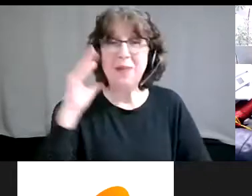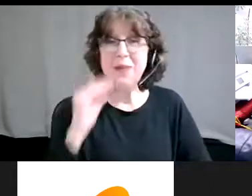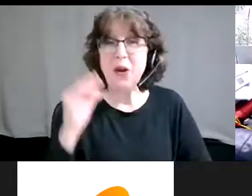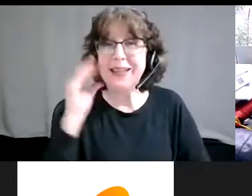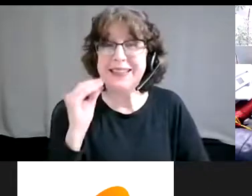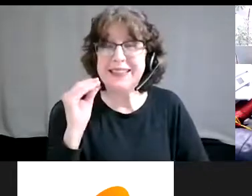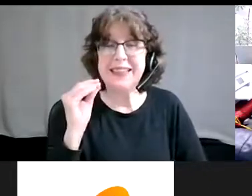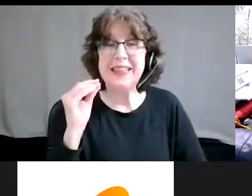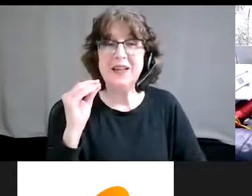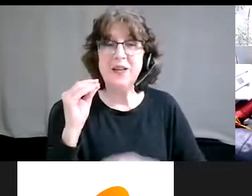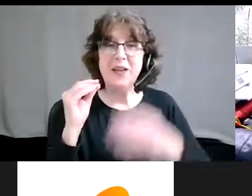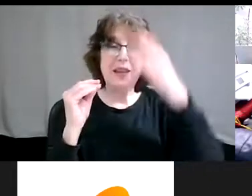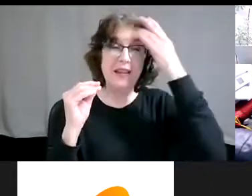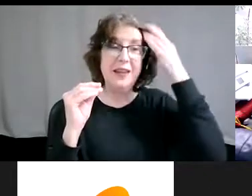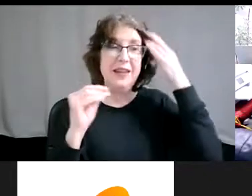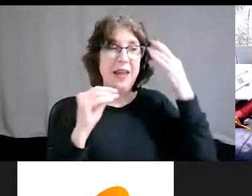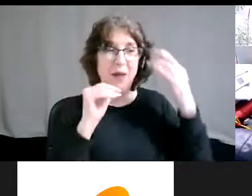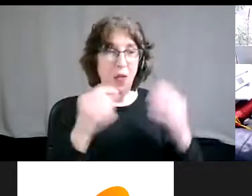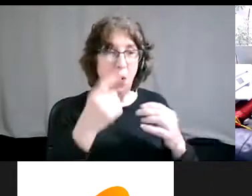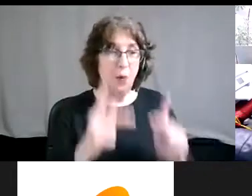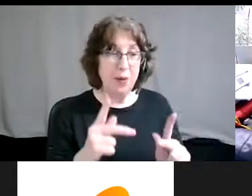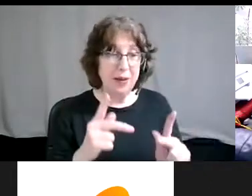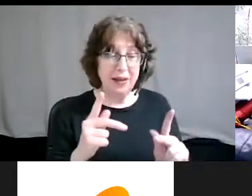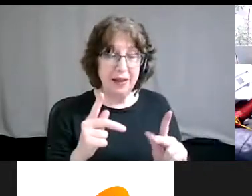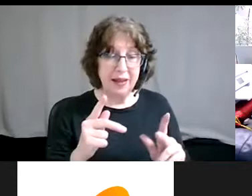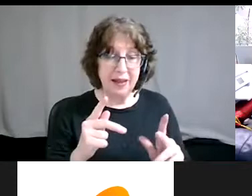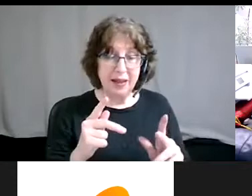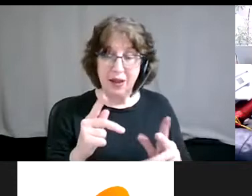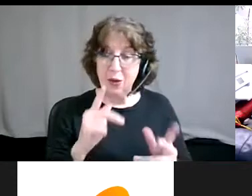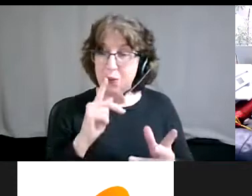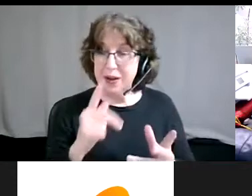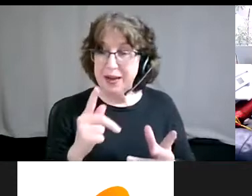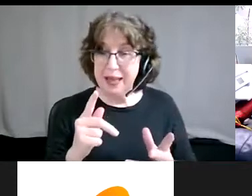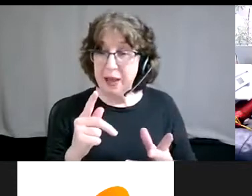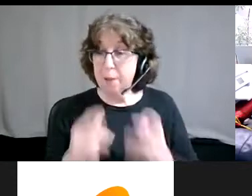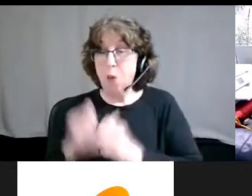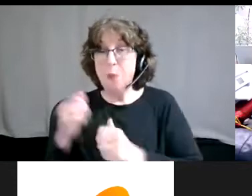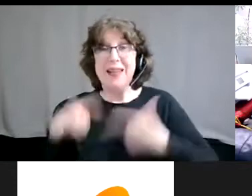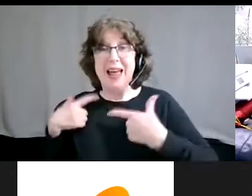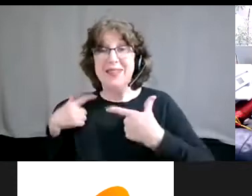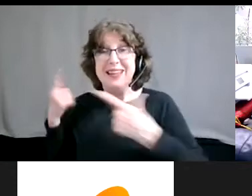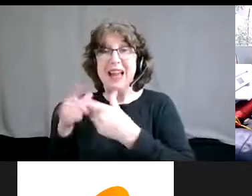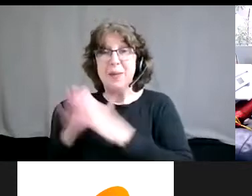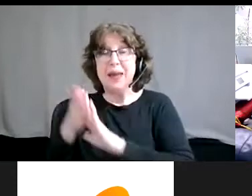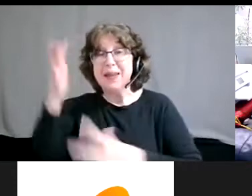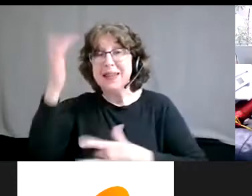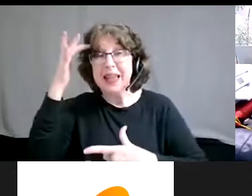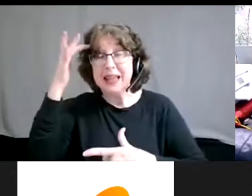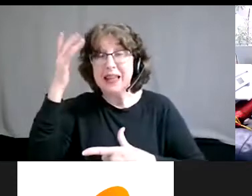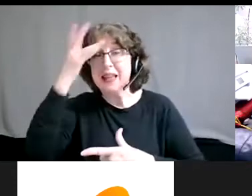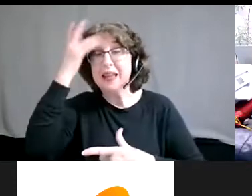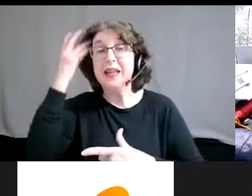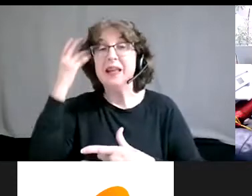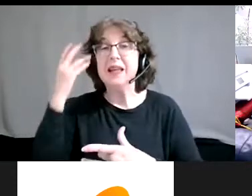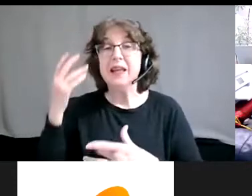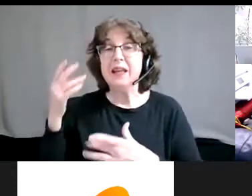I have, for most of my life, until I became sick about five, six years ago, had also been a personal size. Uh, I think at the